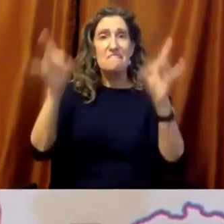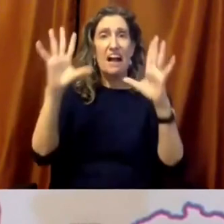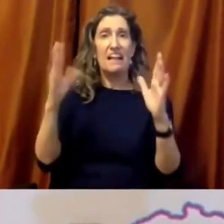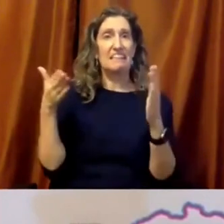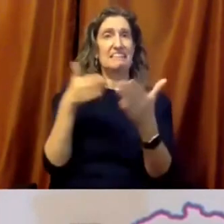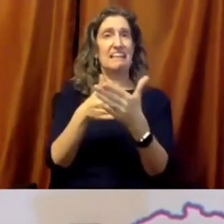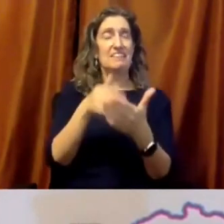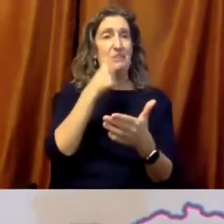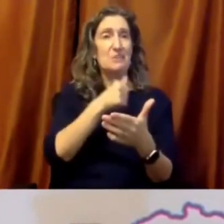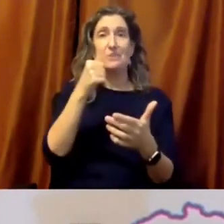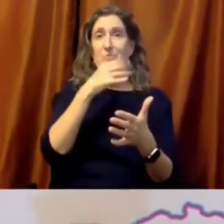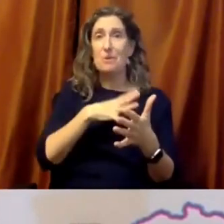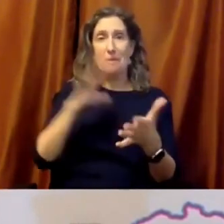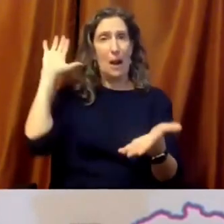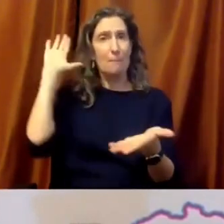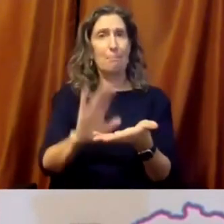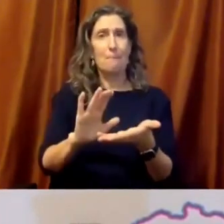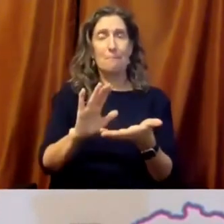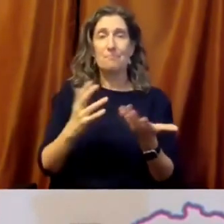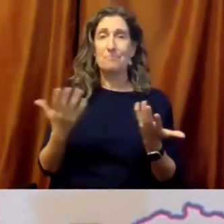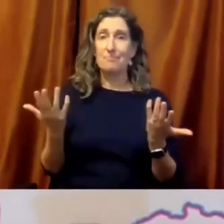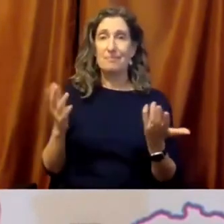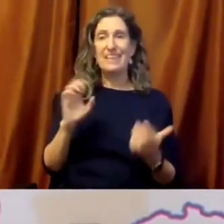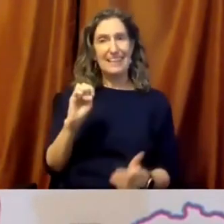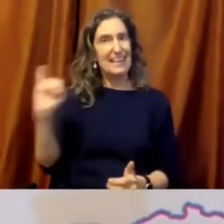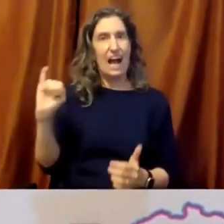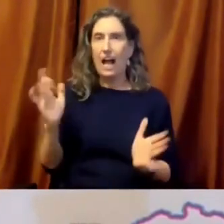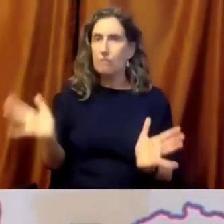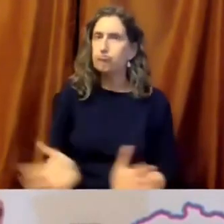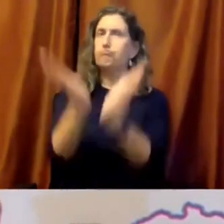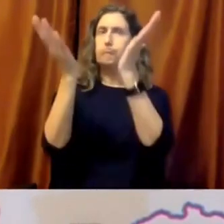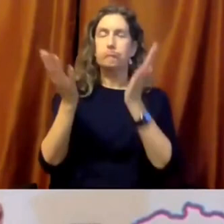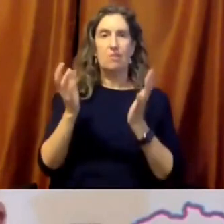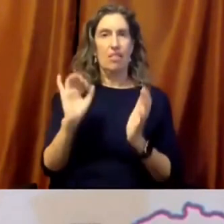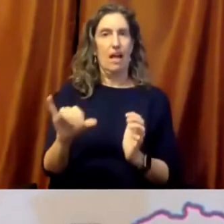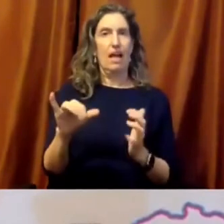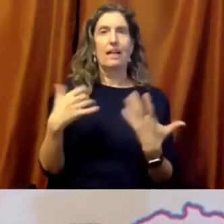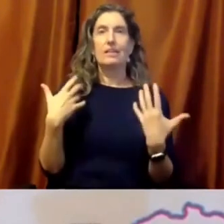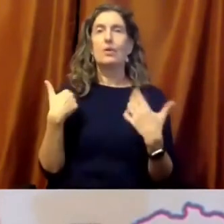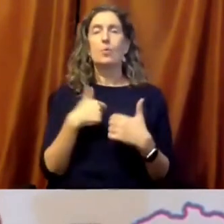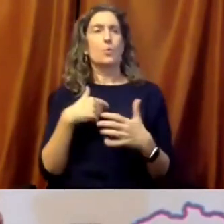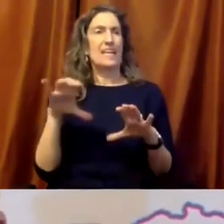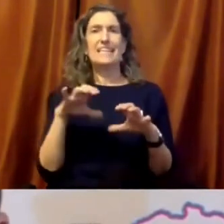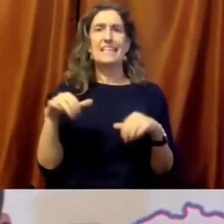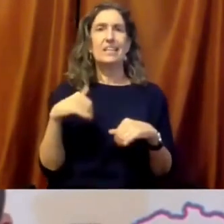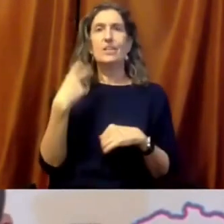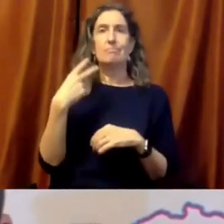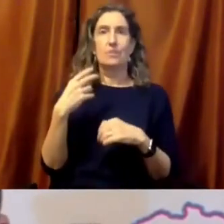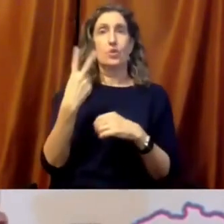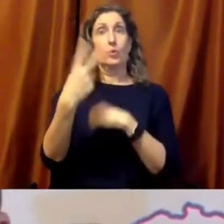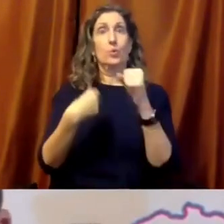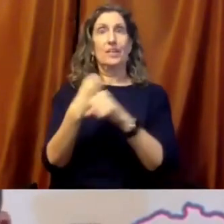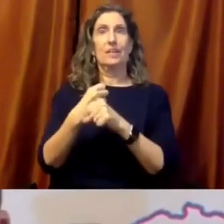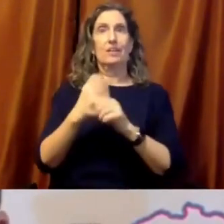mobilizing educators in a two-year campaign in every continent, in every corner of the globe. And